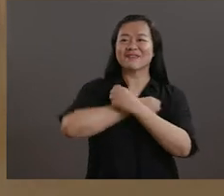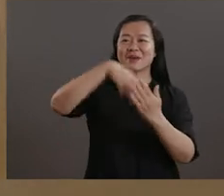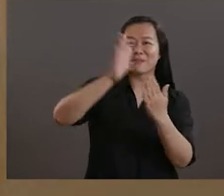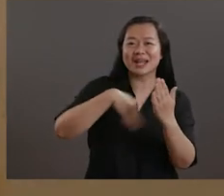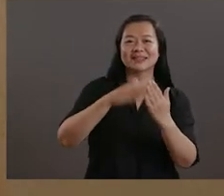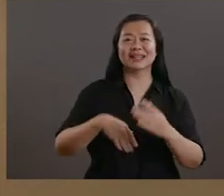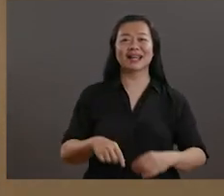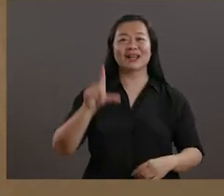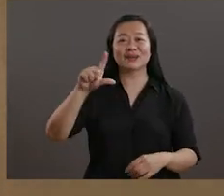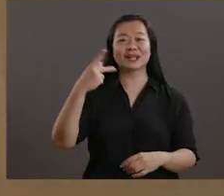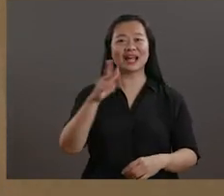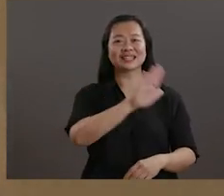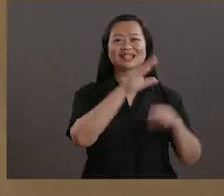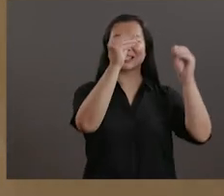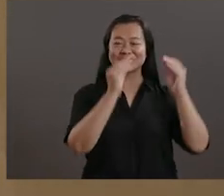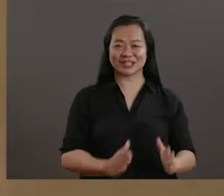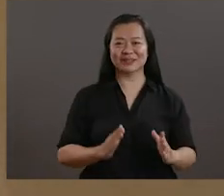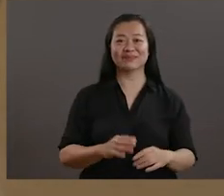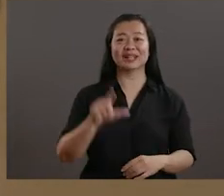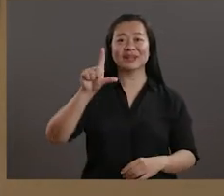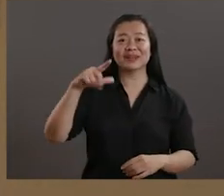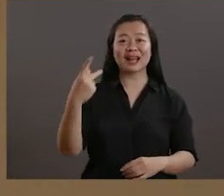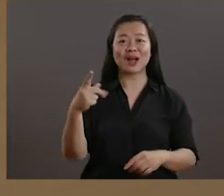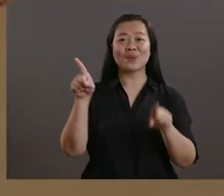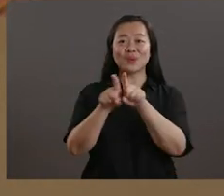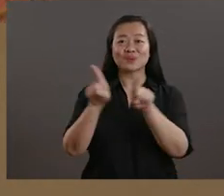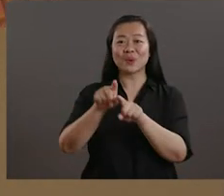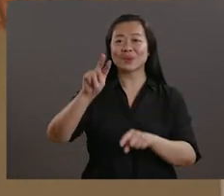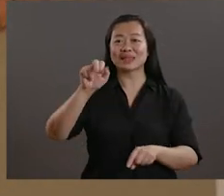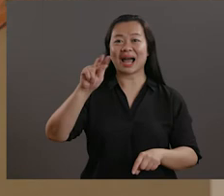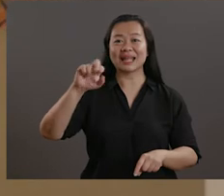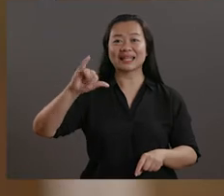and the influence of Liu Kang and the Lanyang style are very evident in his works.